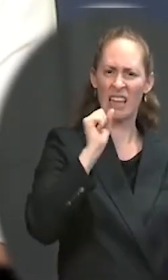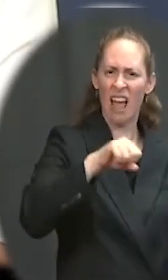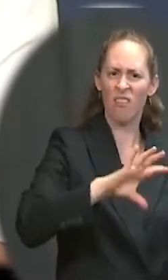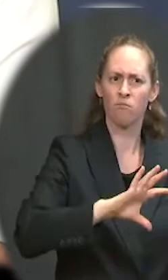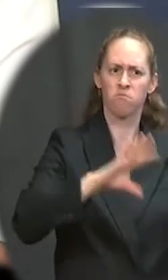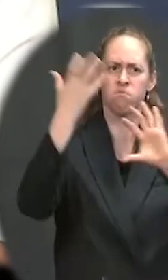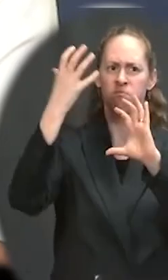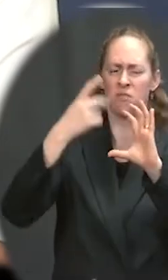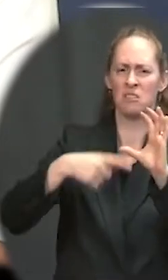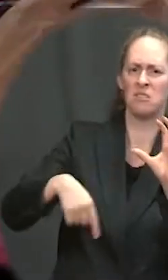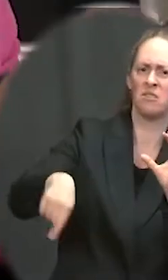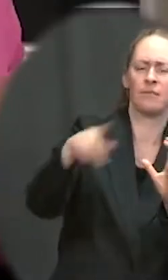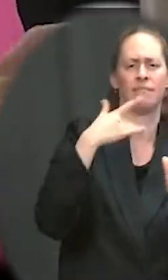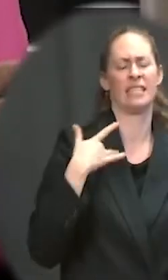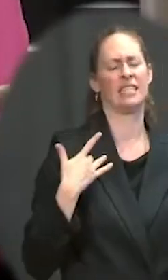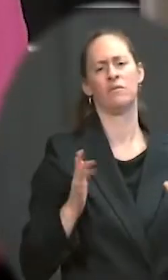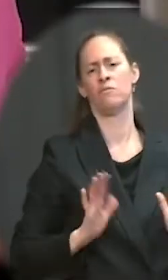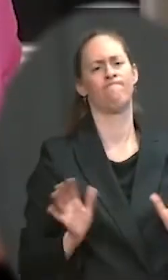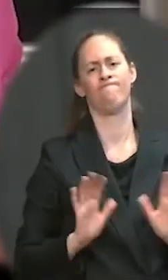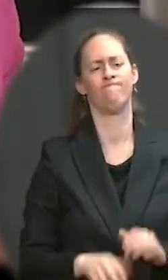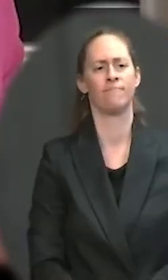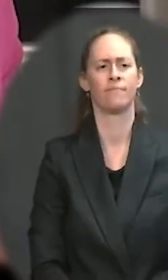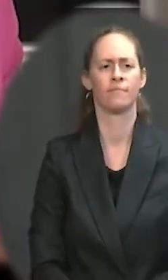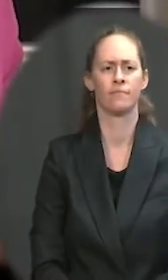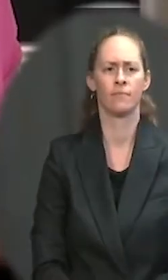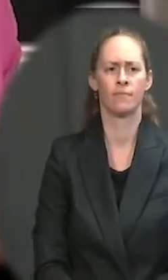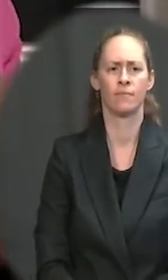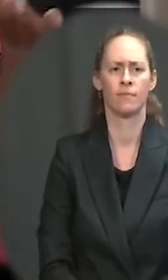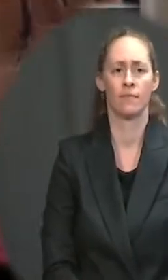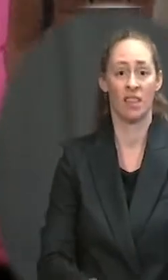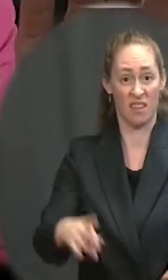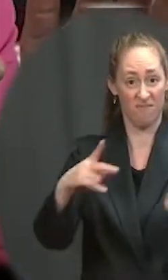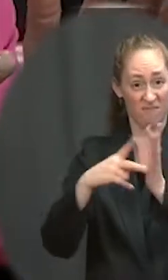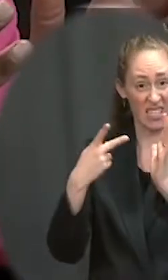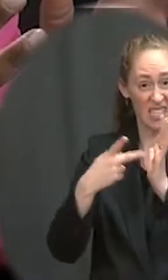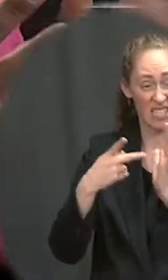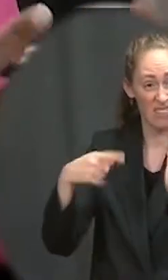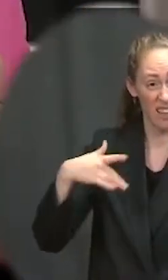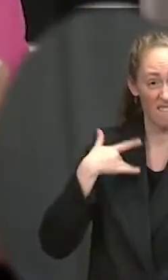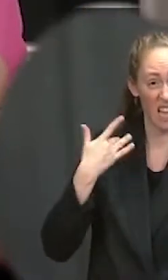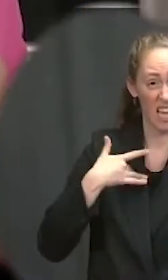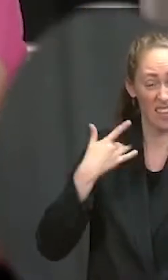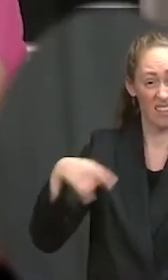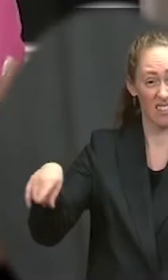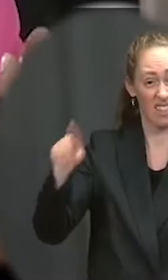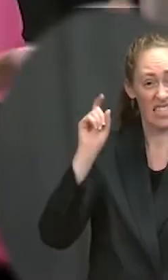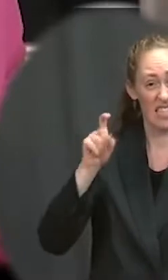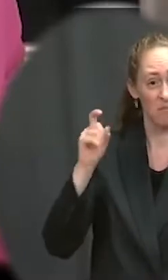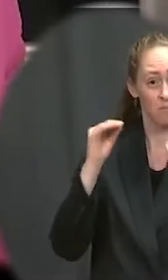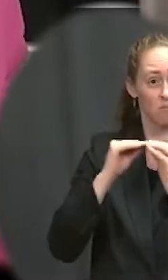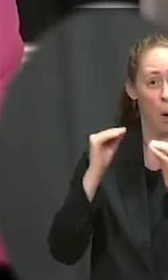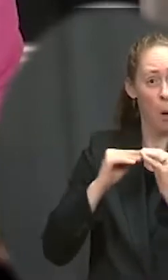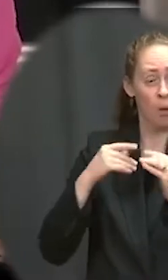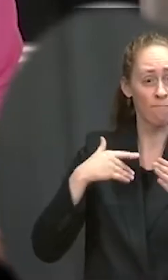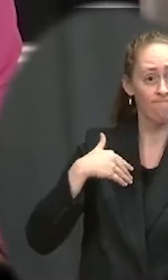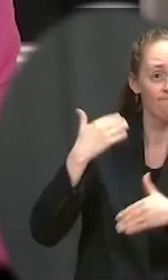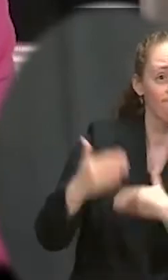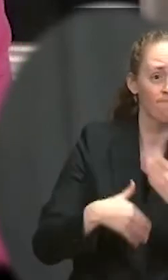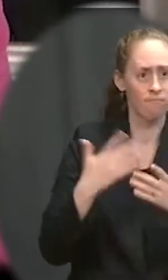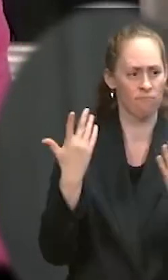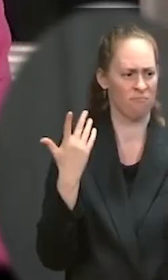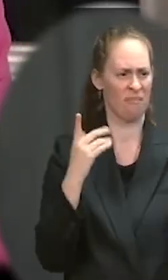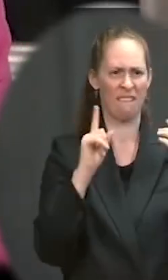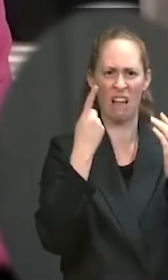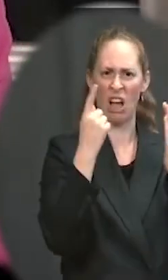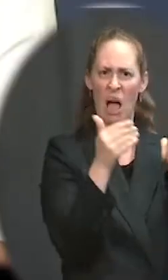public. You're saying more that needs to be done. Are there any concerns, though, about First Amendment rights? And where does the White House draw the line on